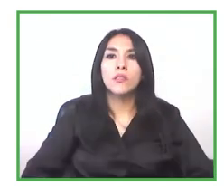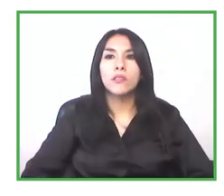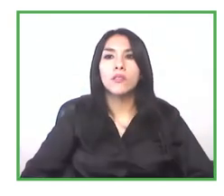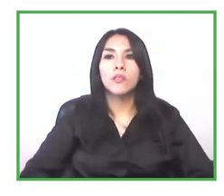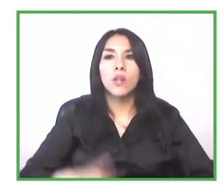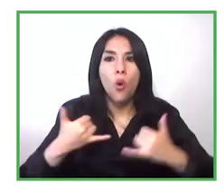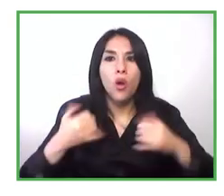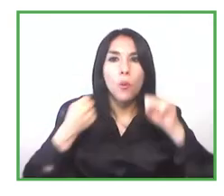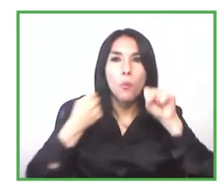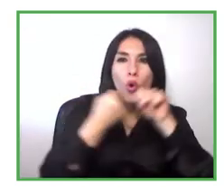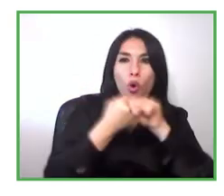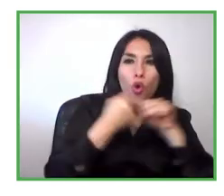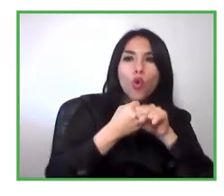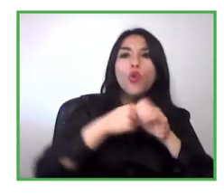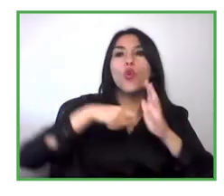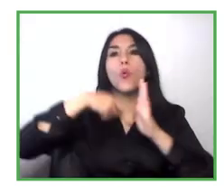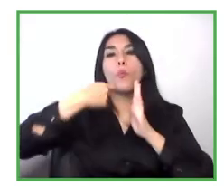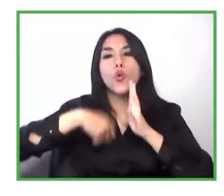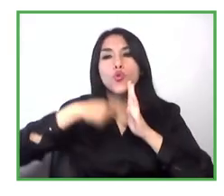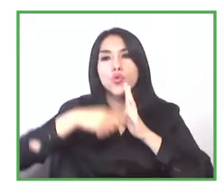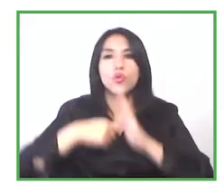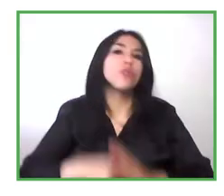other tools which allow us